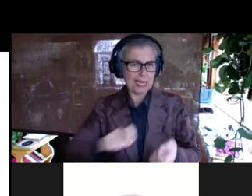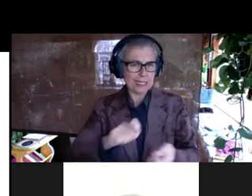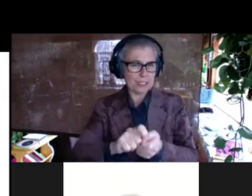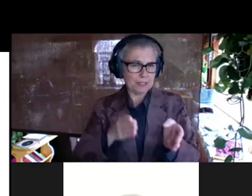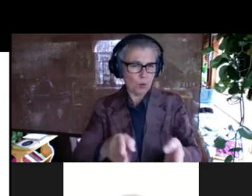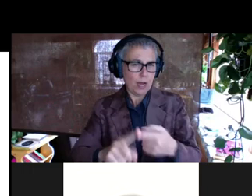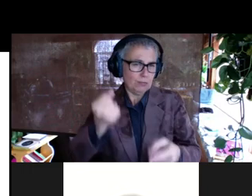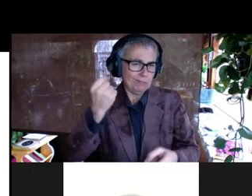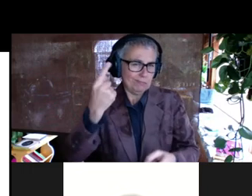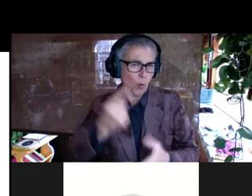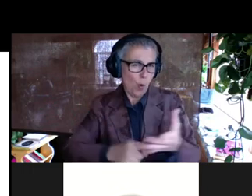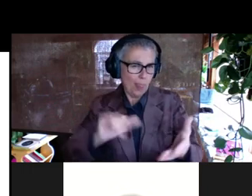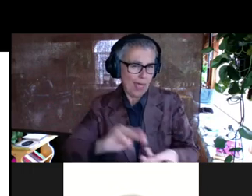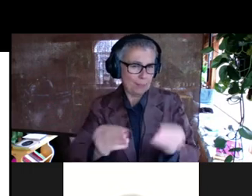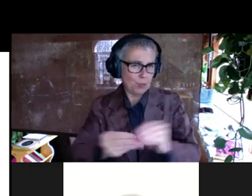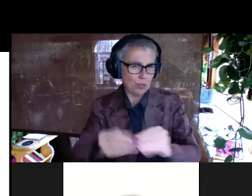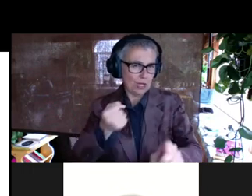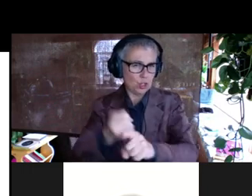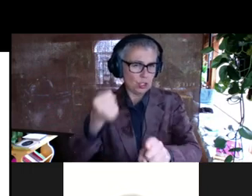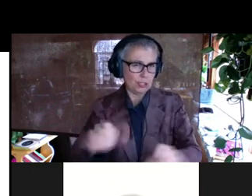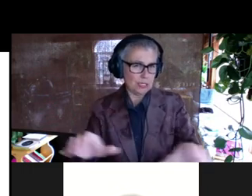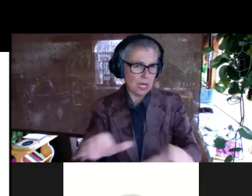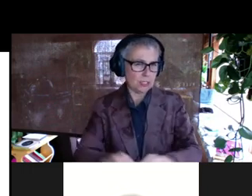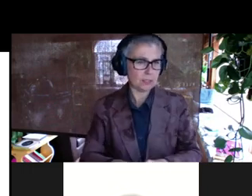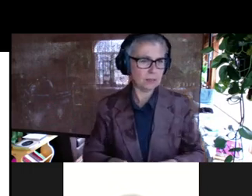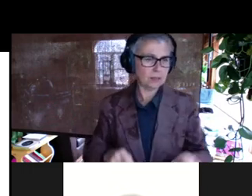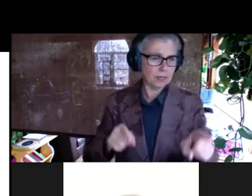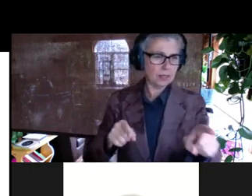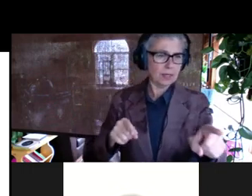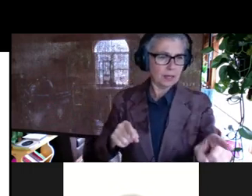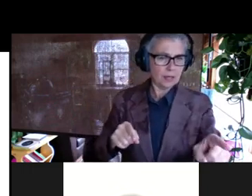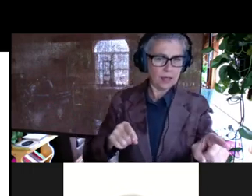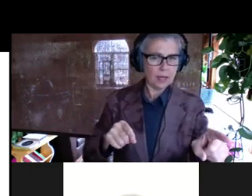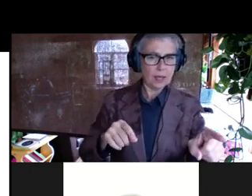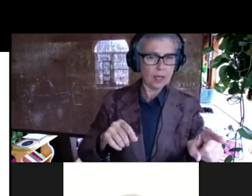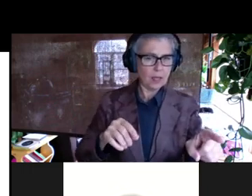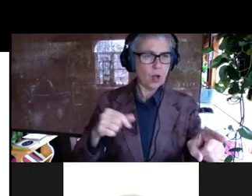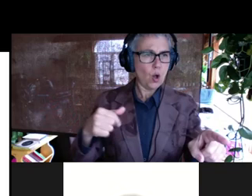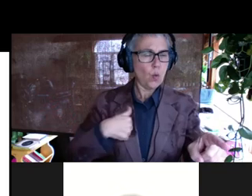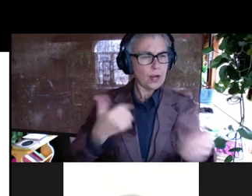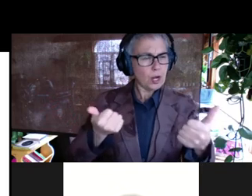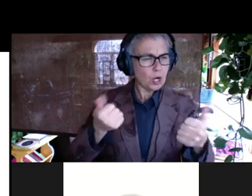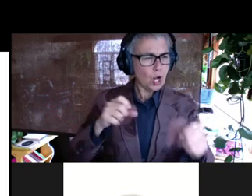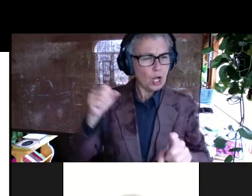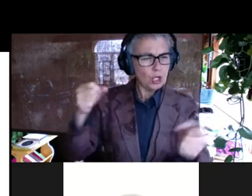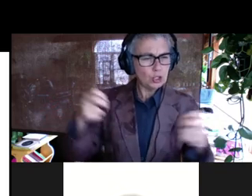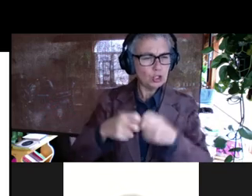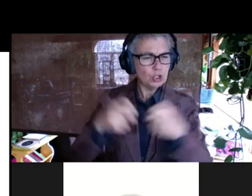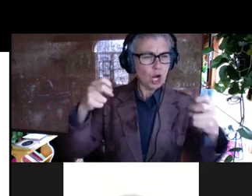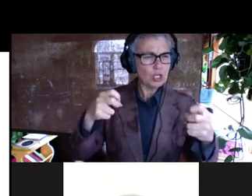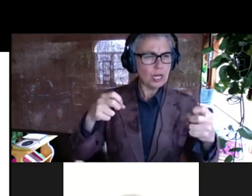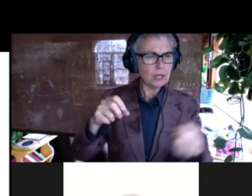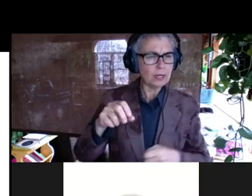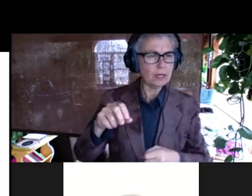so in this experiment, we were evolving an aminoacyl tRNA synthetase to charge a tRNA with a new non-canonical amino